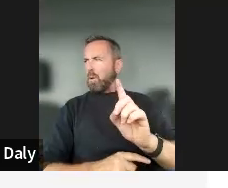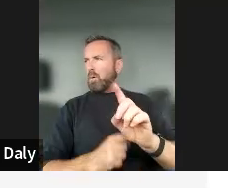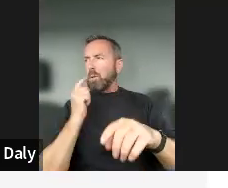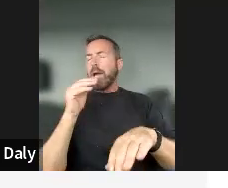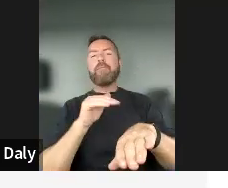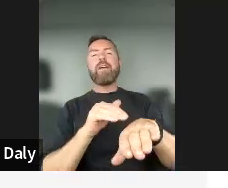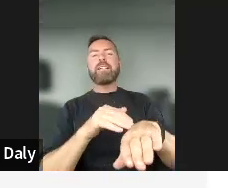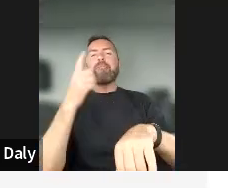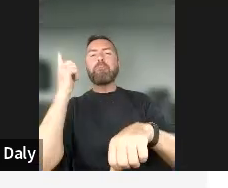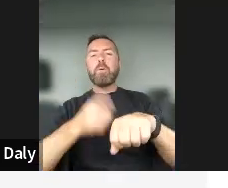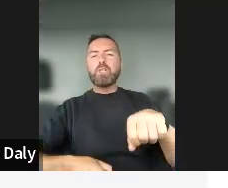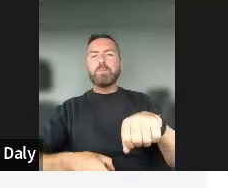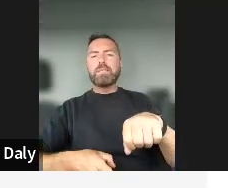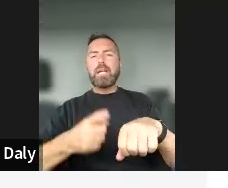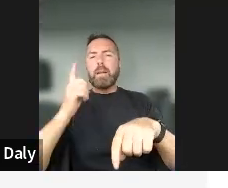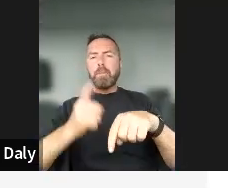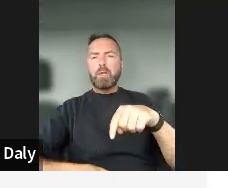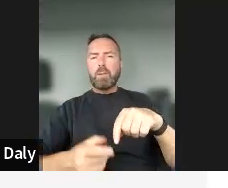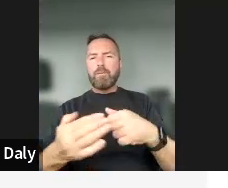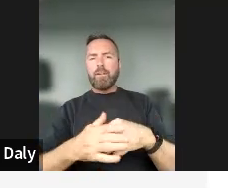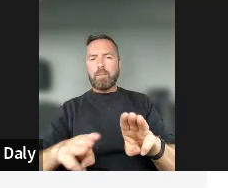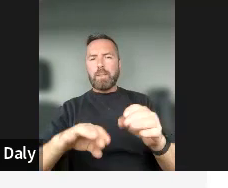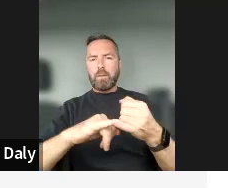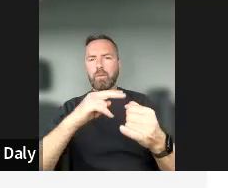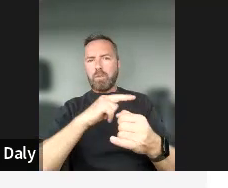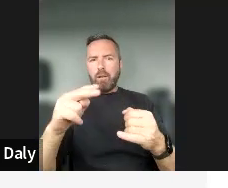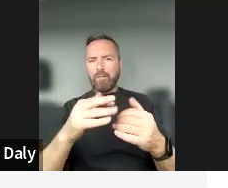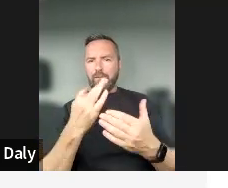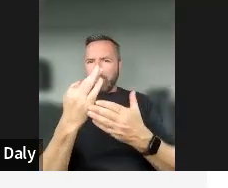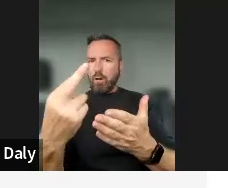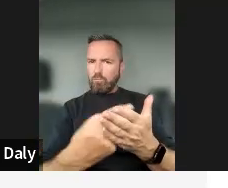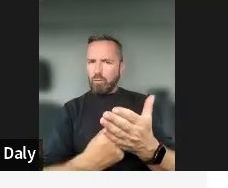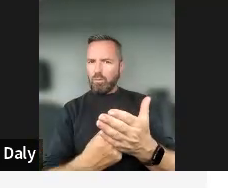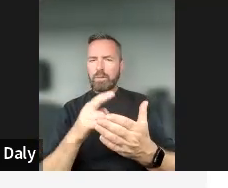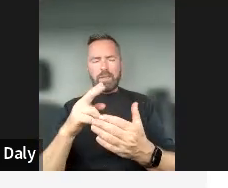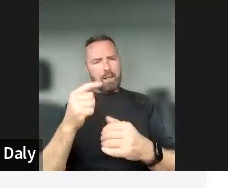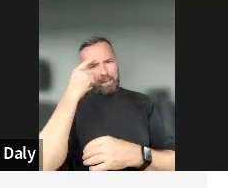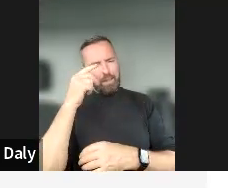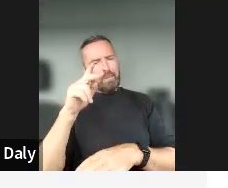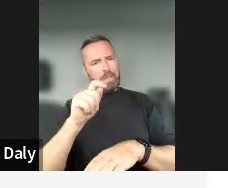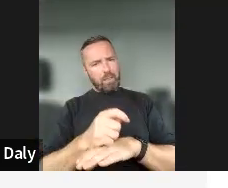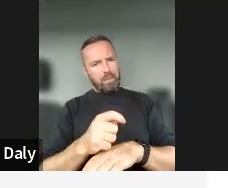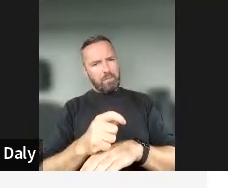who don't abide by these safeguards in the areas you can control, I think would be a good start.